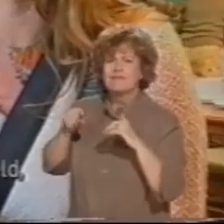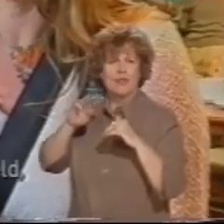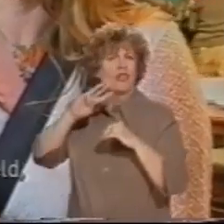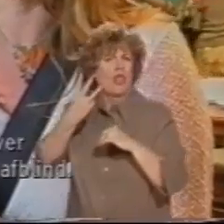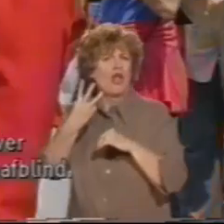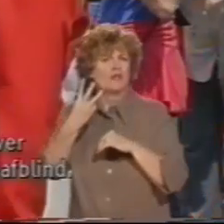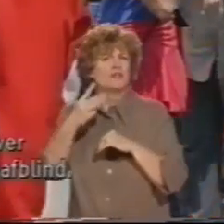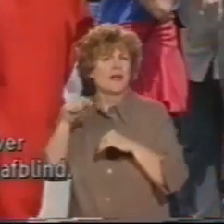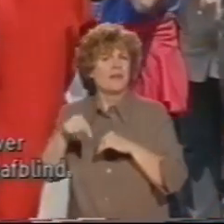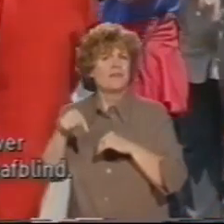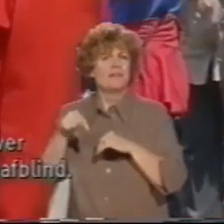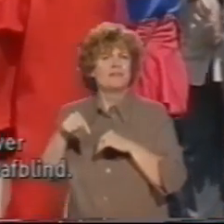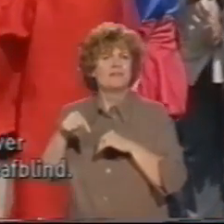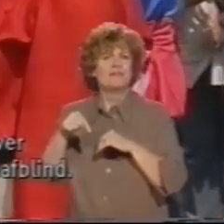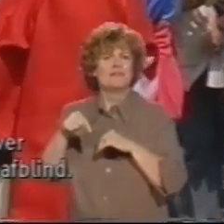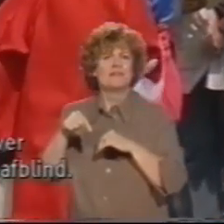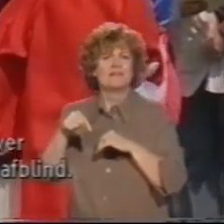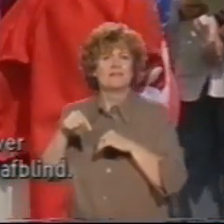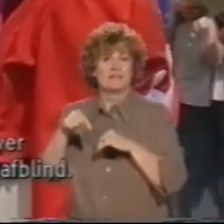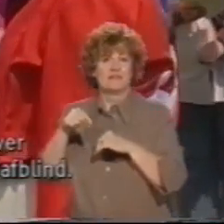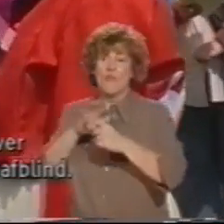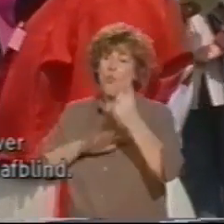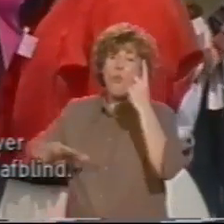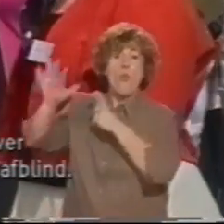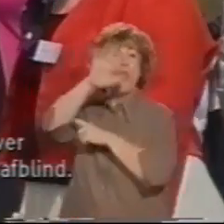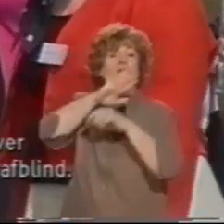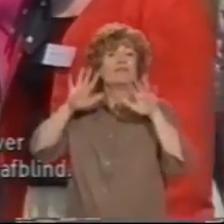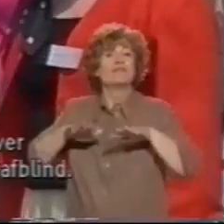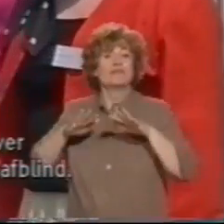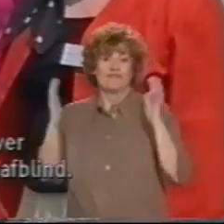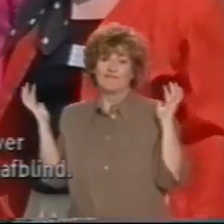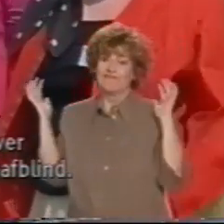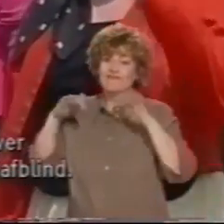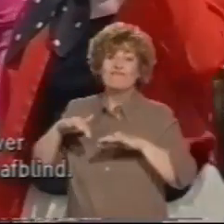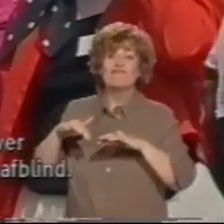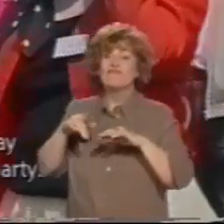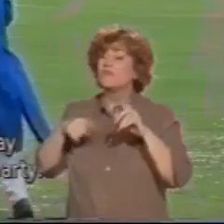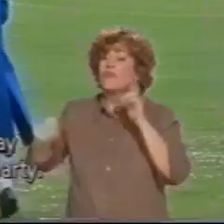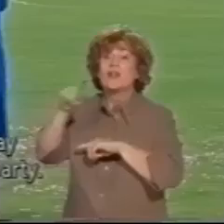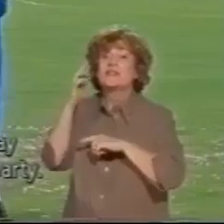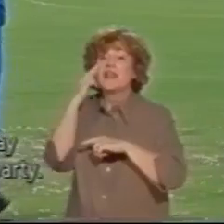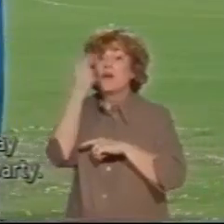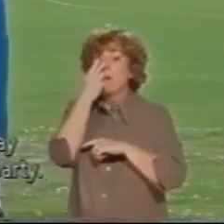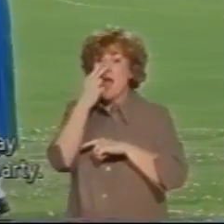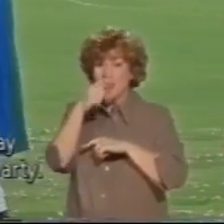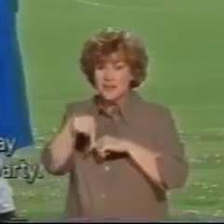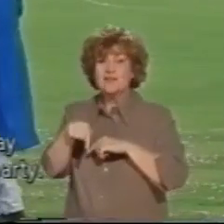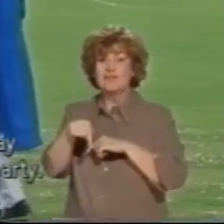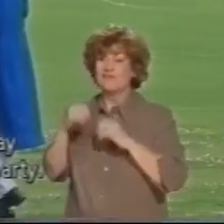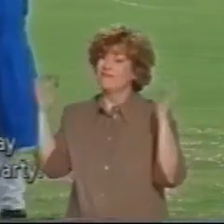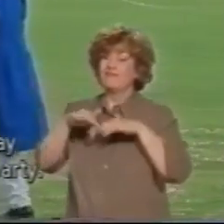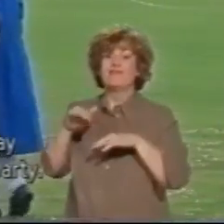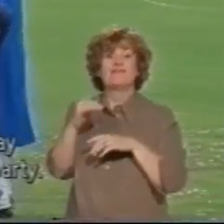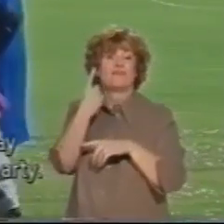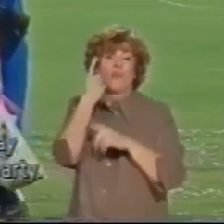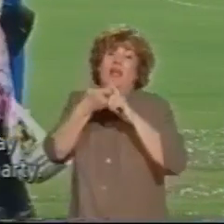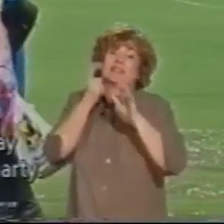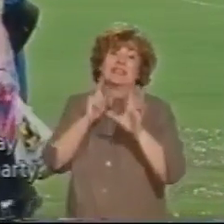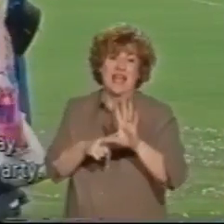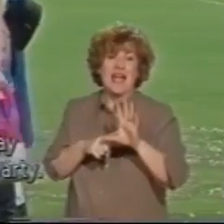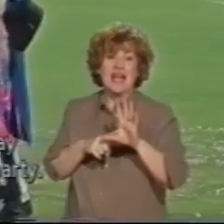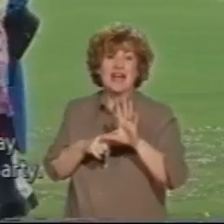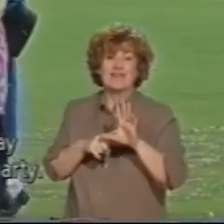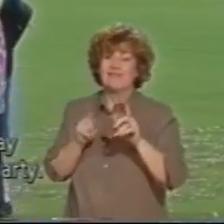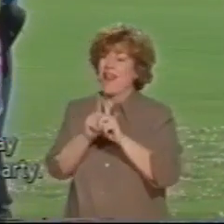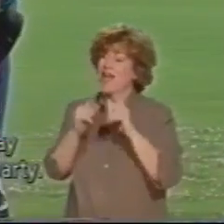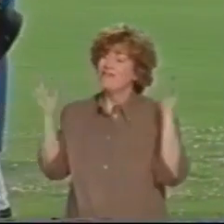held, where people from all over the country come from who are DeafBlind. And they meet here for a day and it's just like one